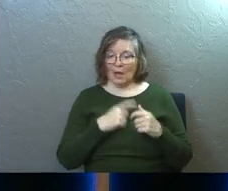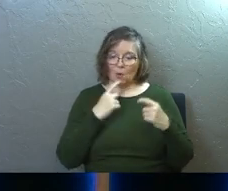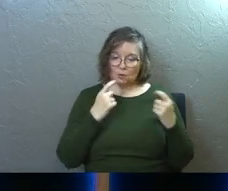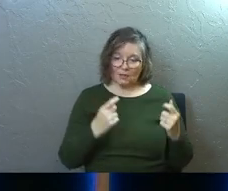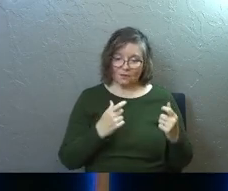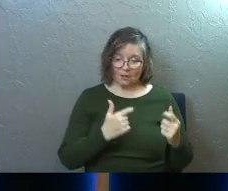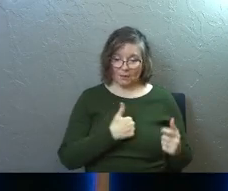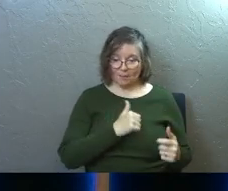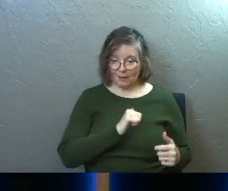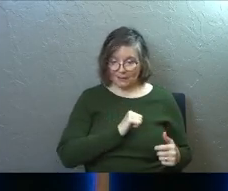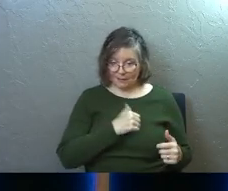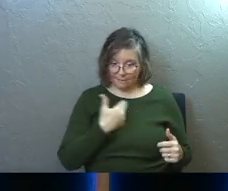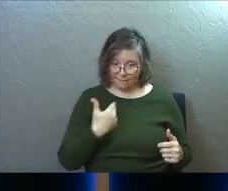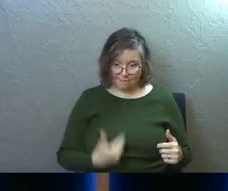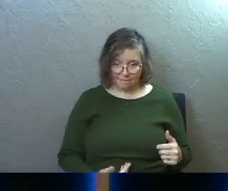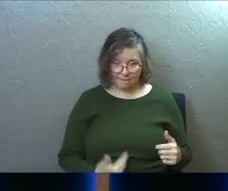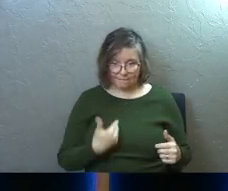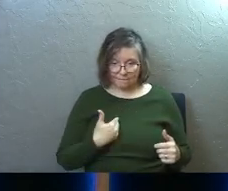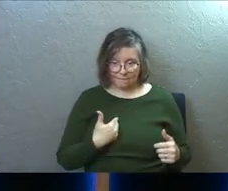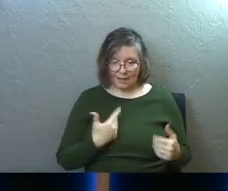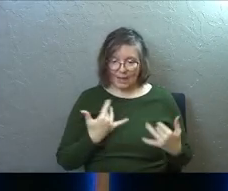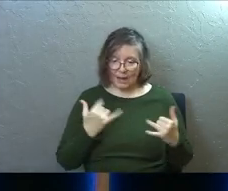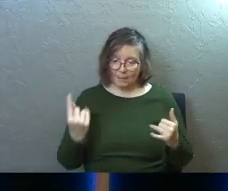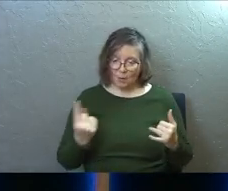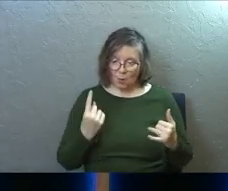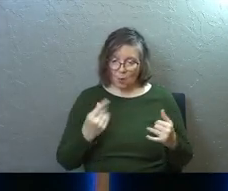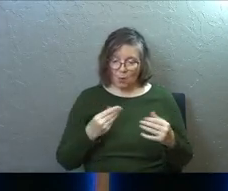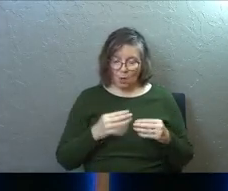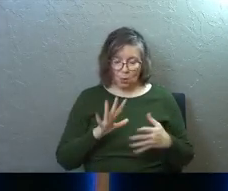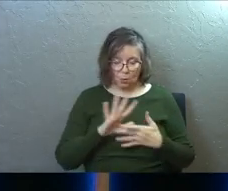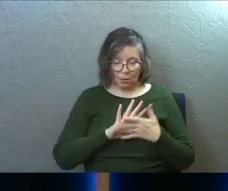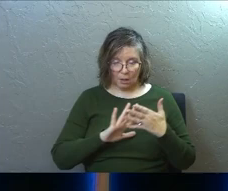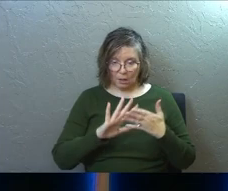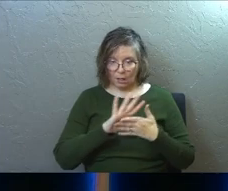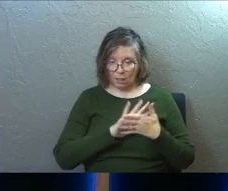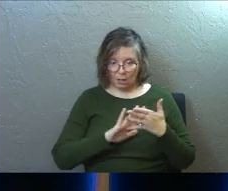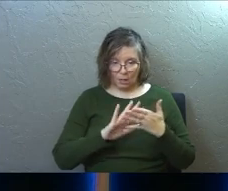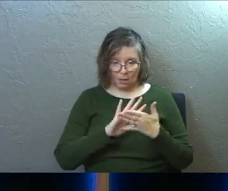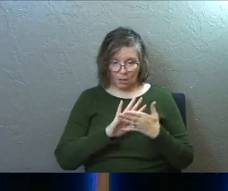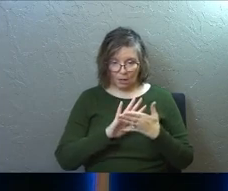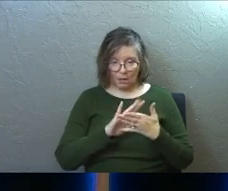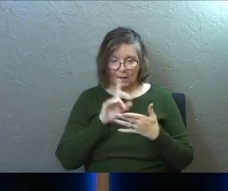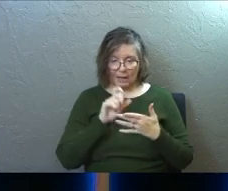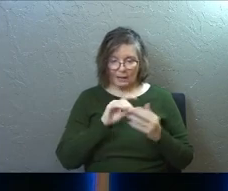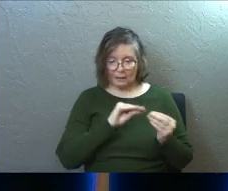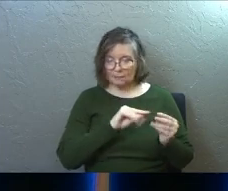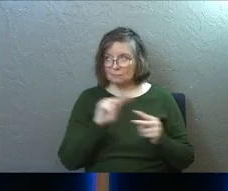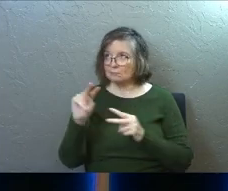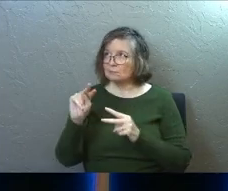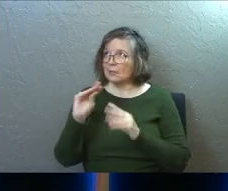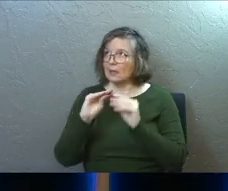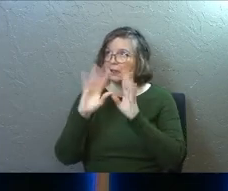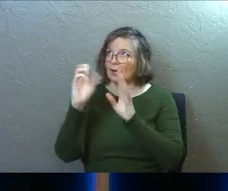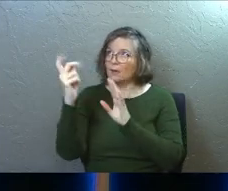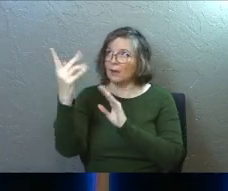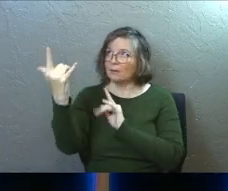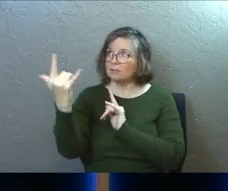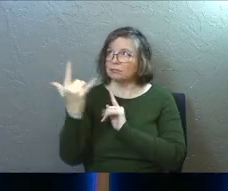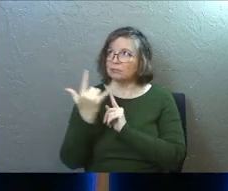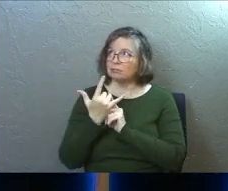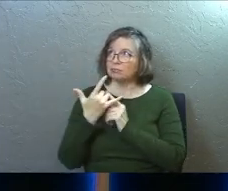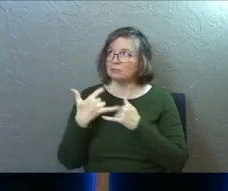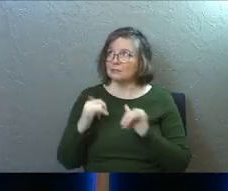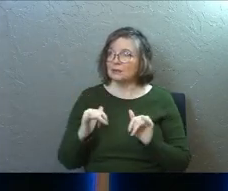flawed I am. And I'm constantly losing clarity on that. And I need the clarity back. Anybody else?